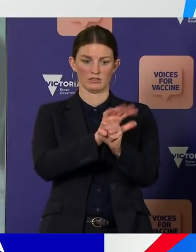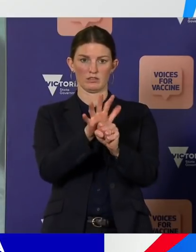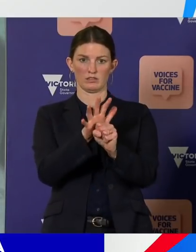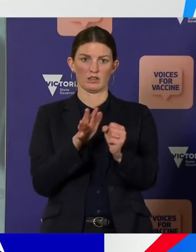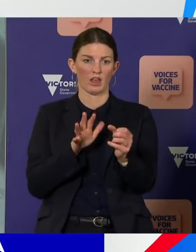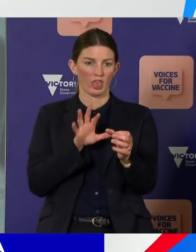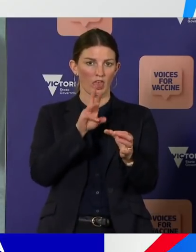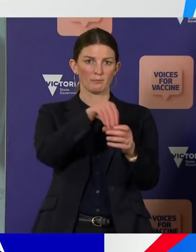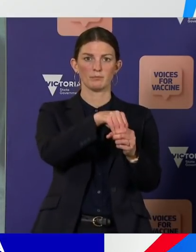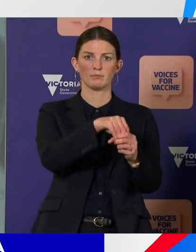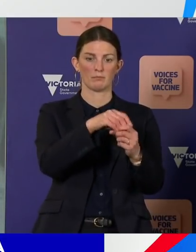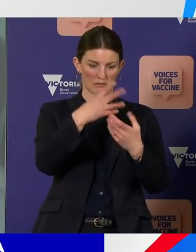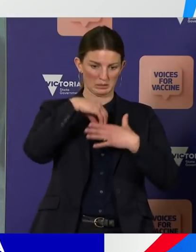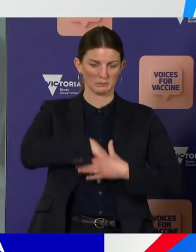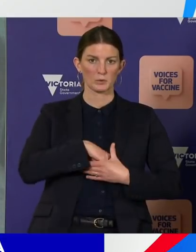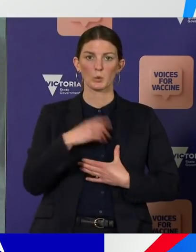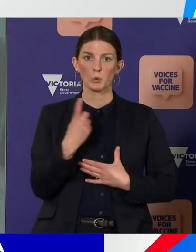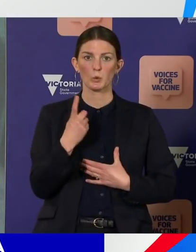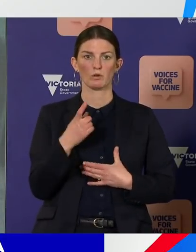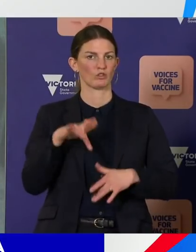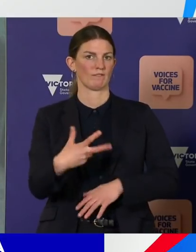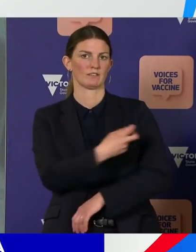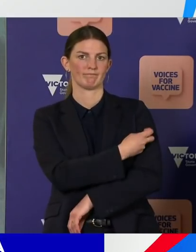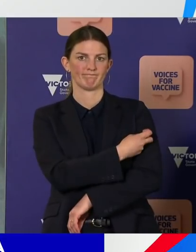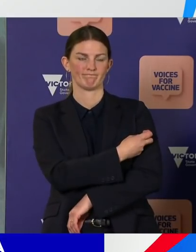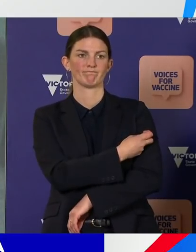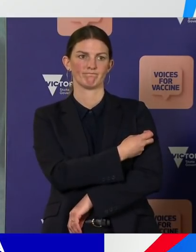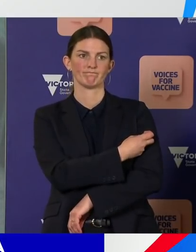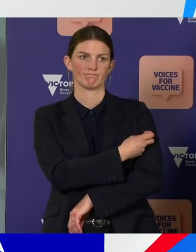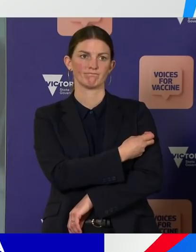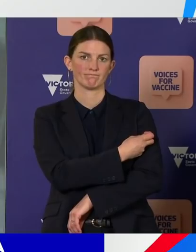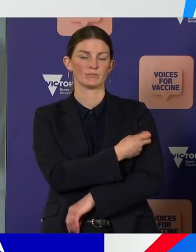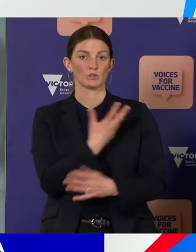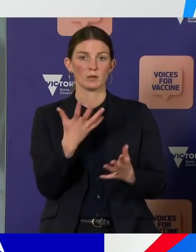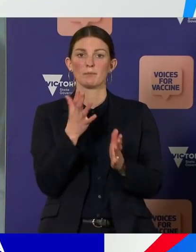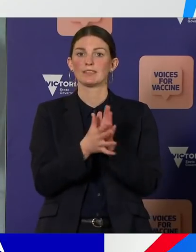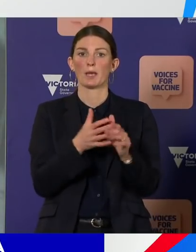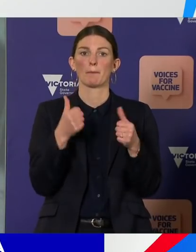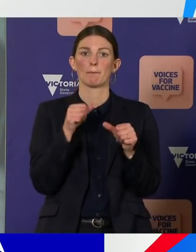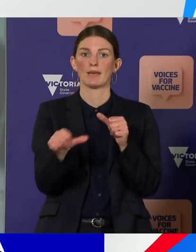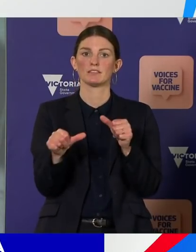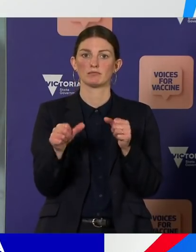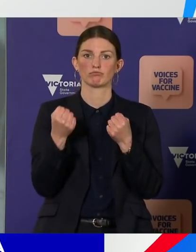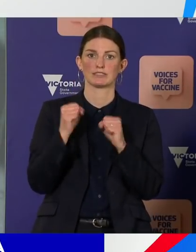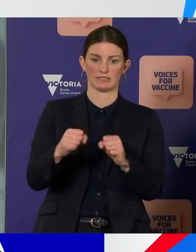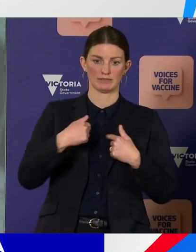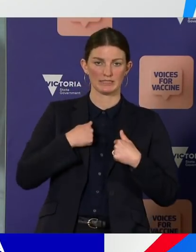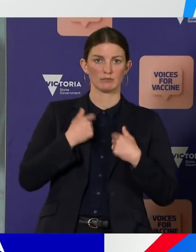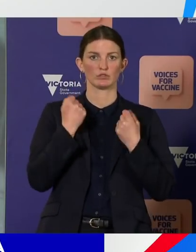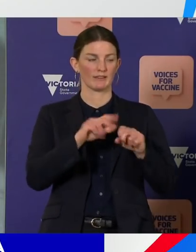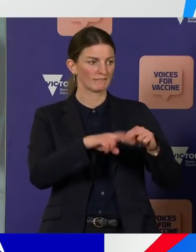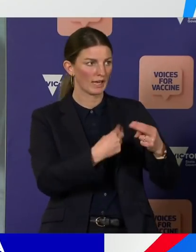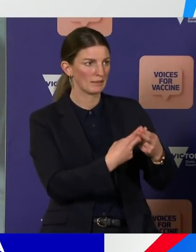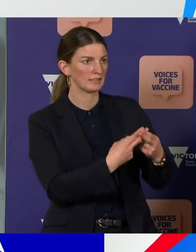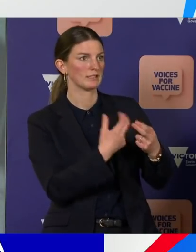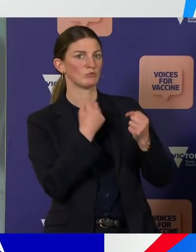because that's where the virus will go. Our best way in which to protect ourselves, our family, our